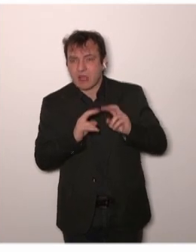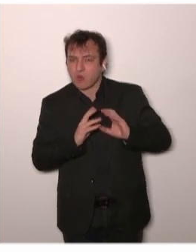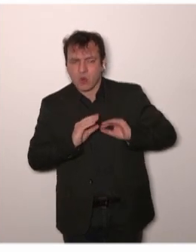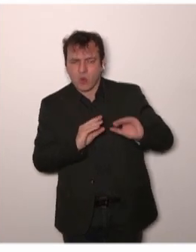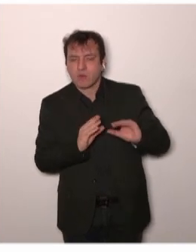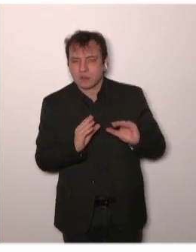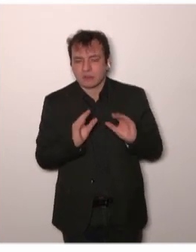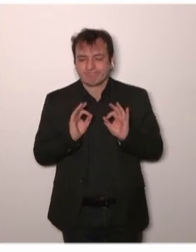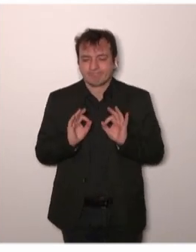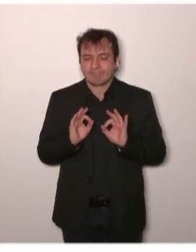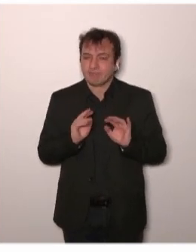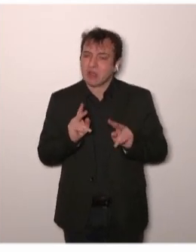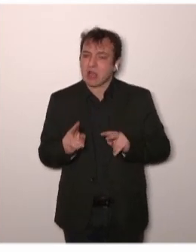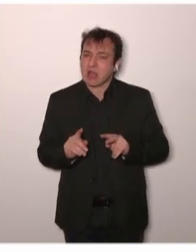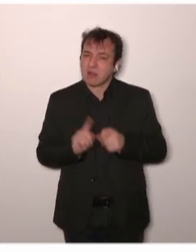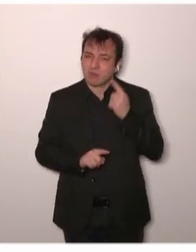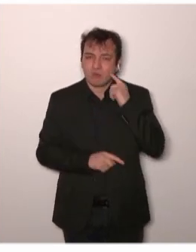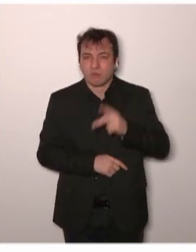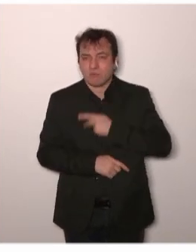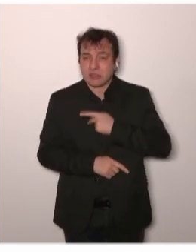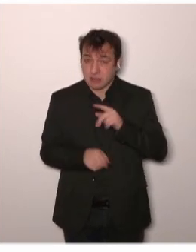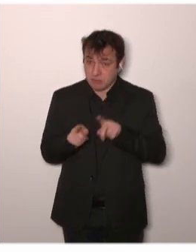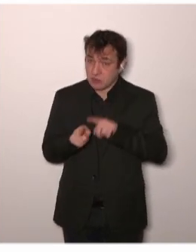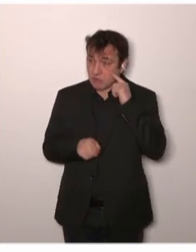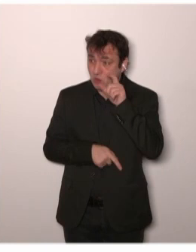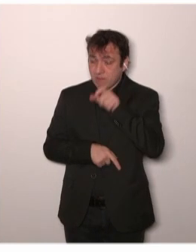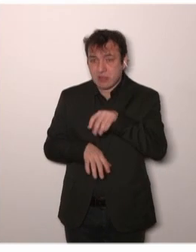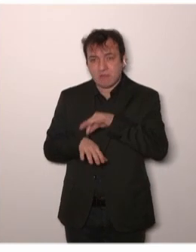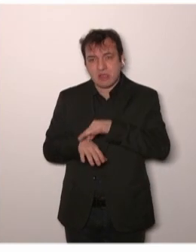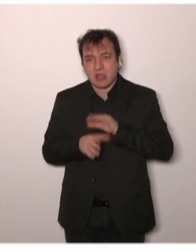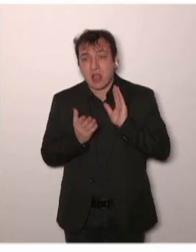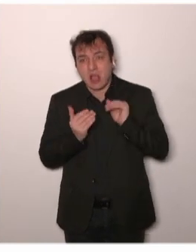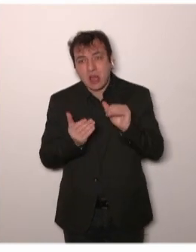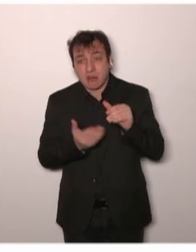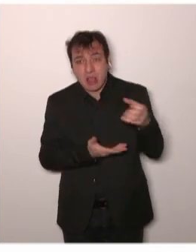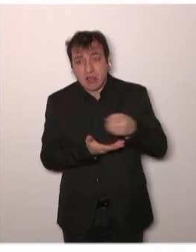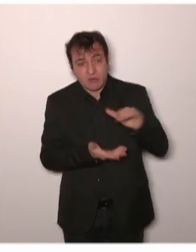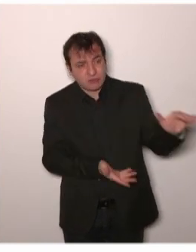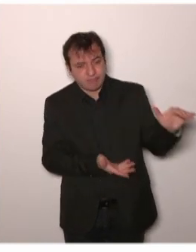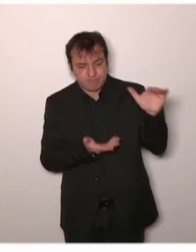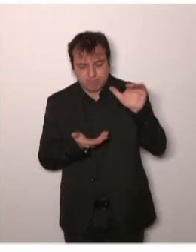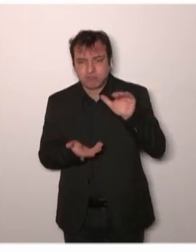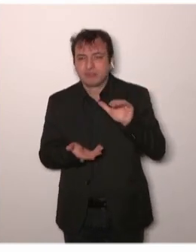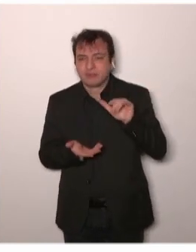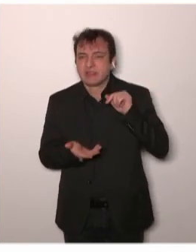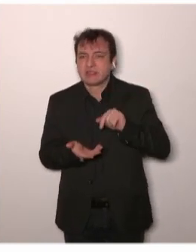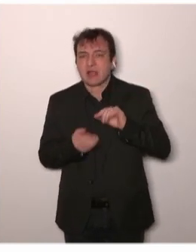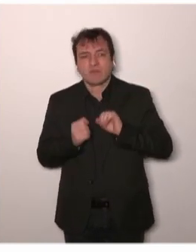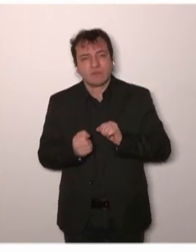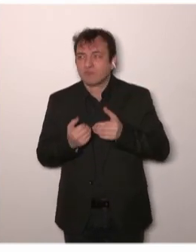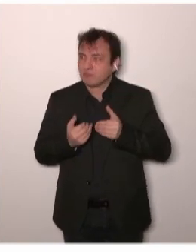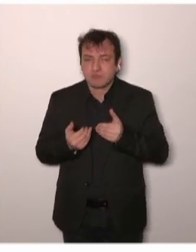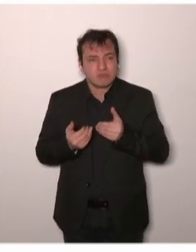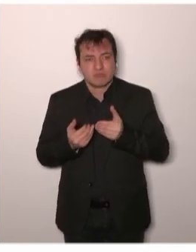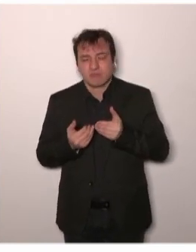patients. And I think also that these data sets which actually should be readily available to the community, to the patient, but